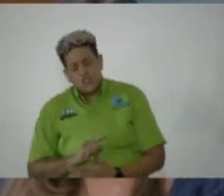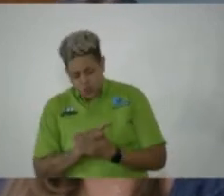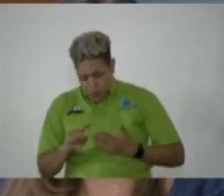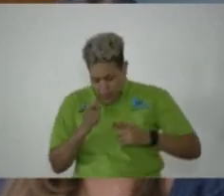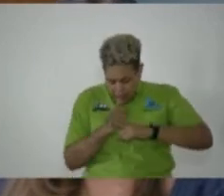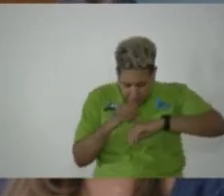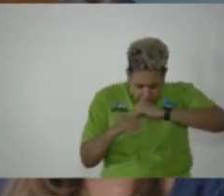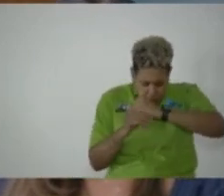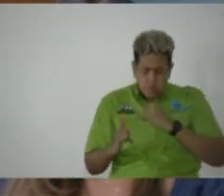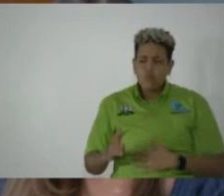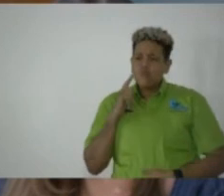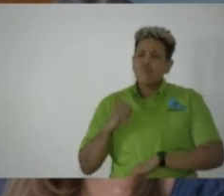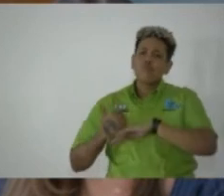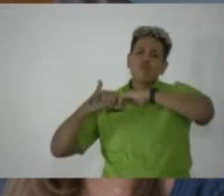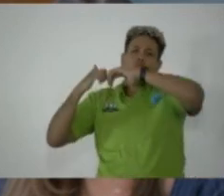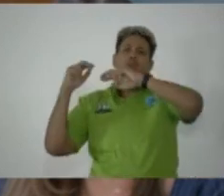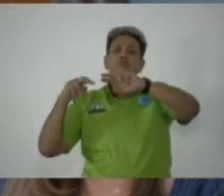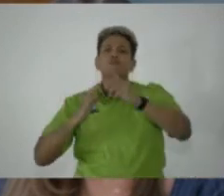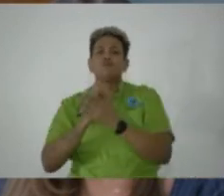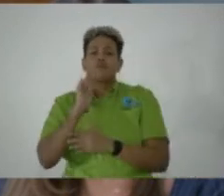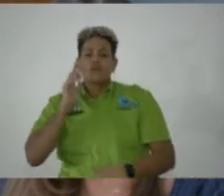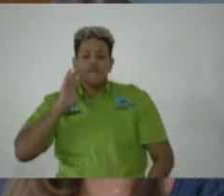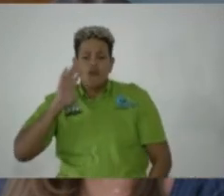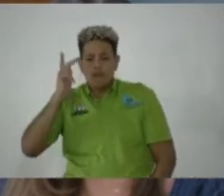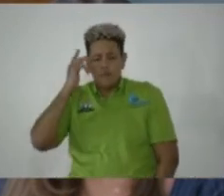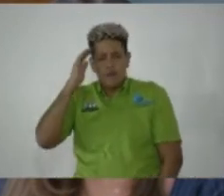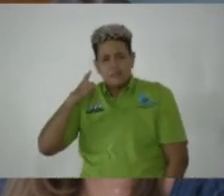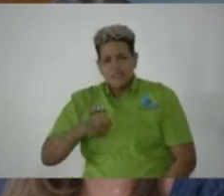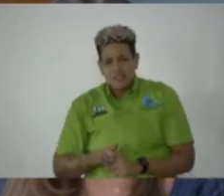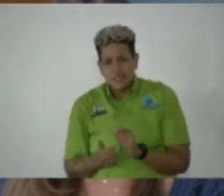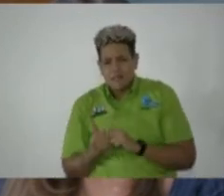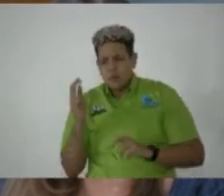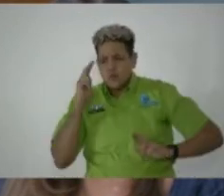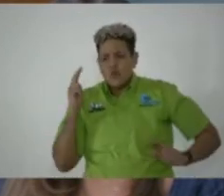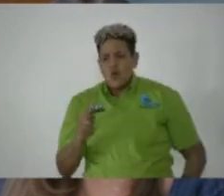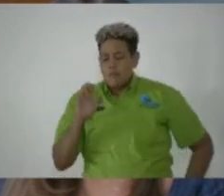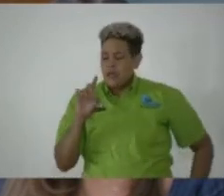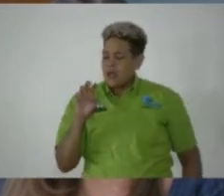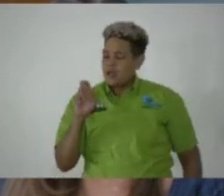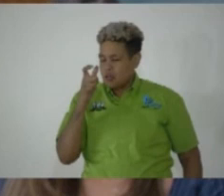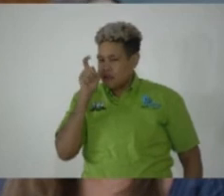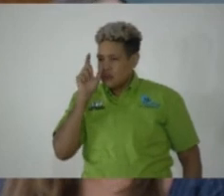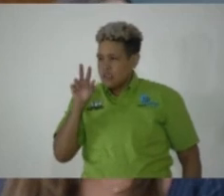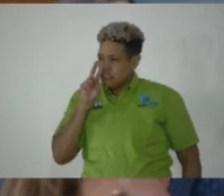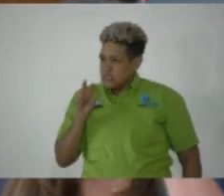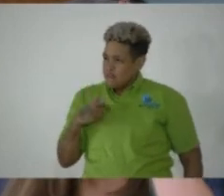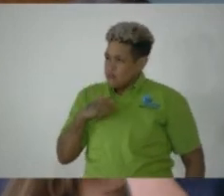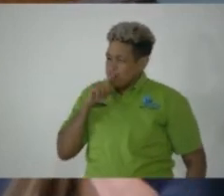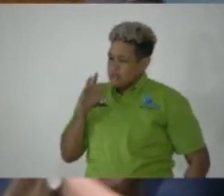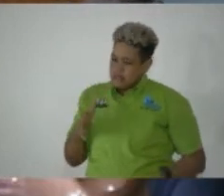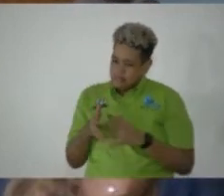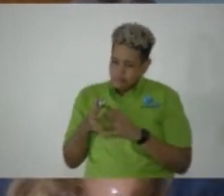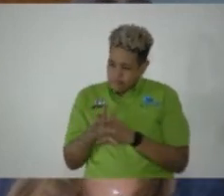which was established by former Prime Minister, the late, most honorable Edward Seaga, that we cement